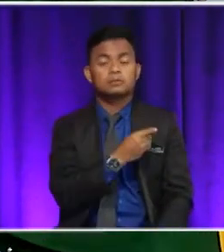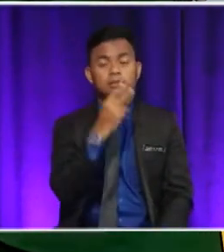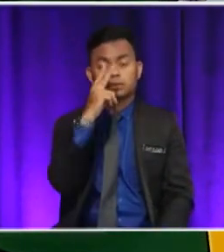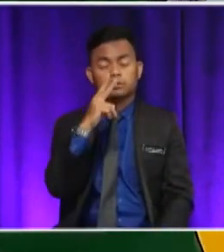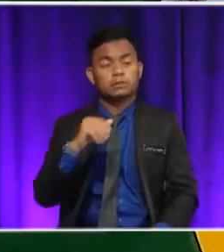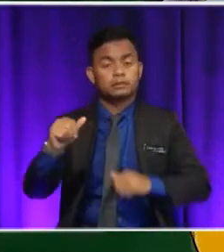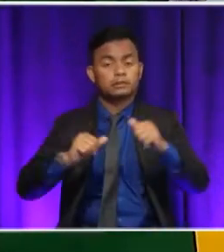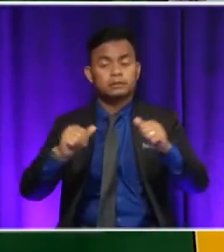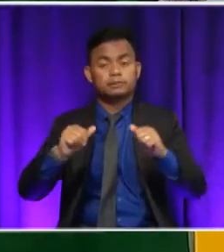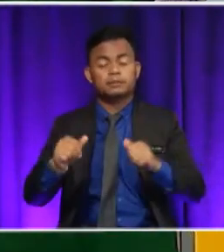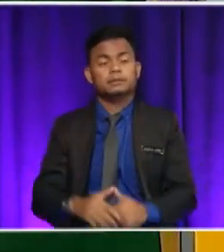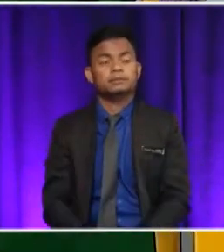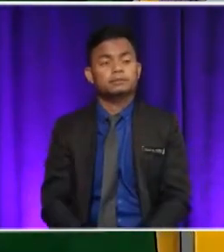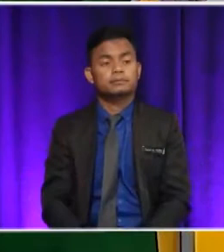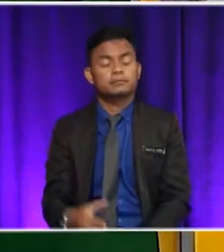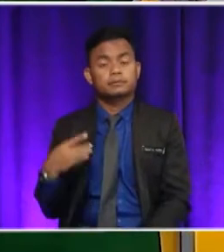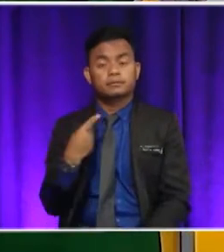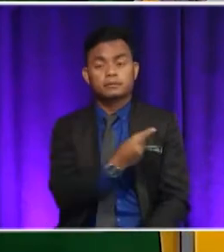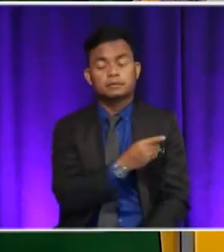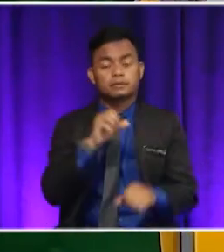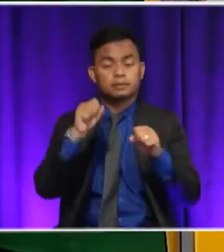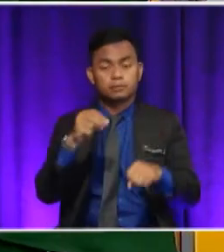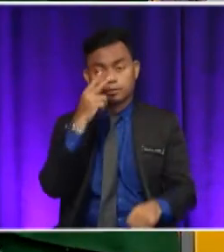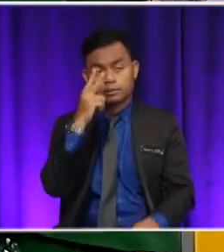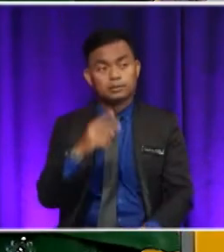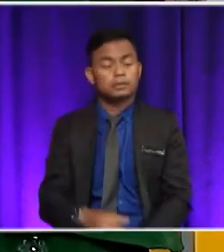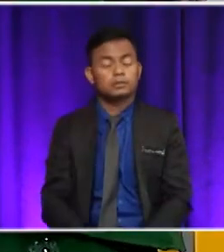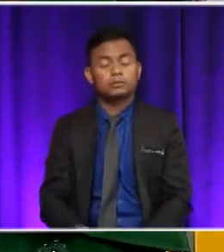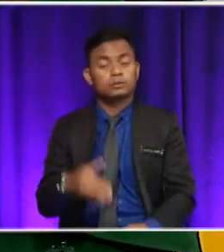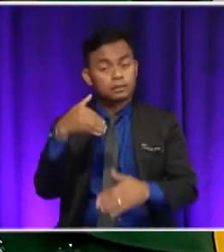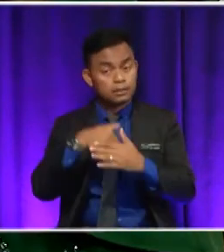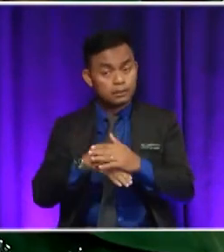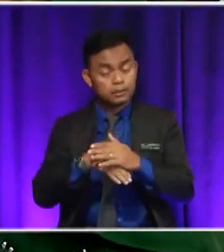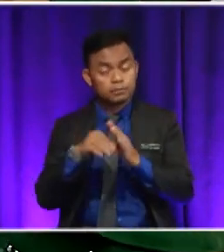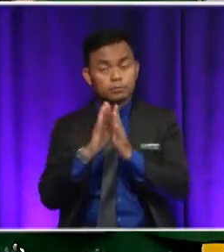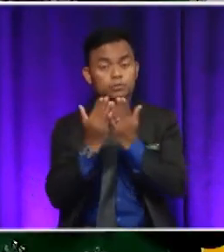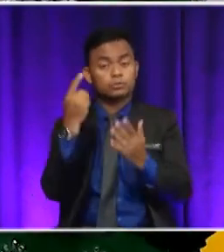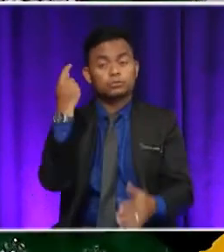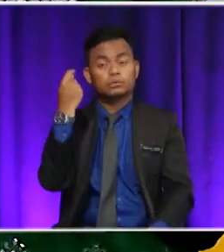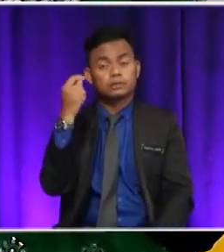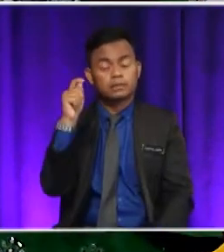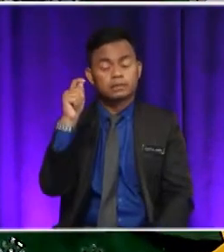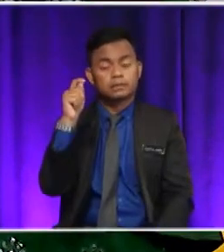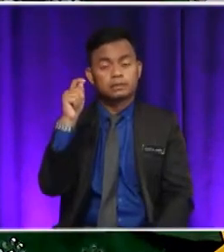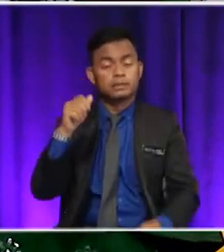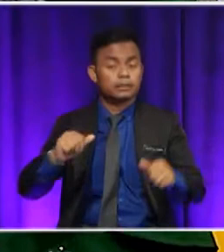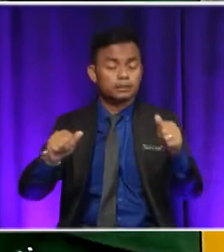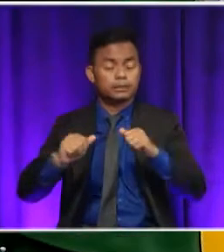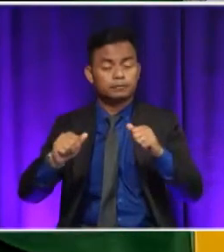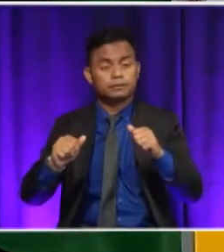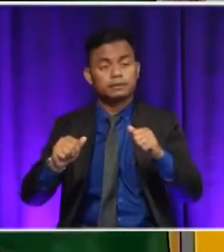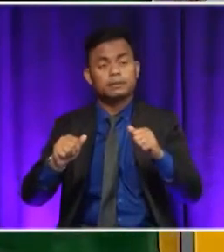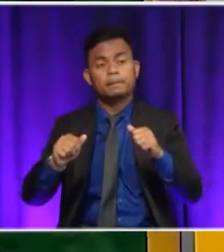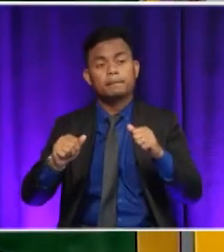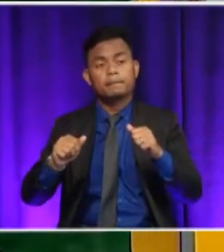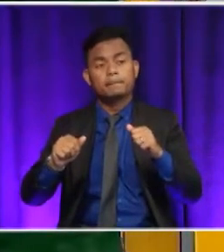activity B, you can find this in our book, page 68. Okay, first we have read the paragraphs